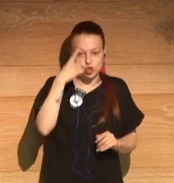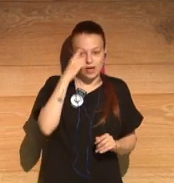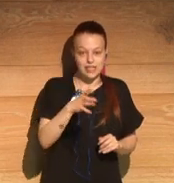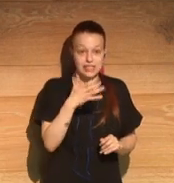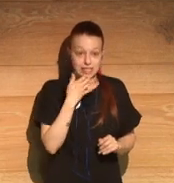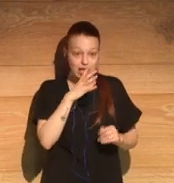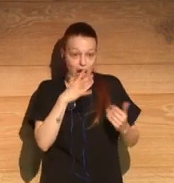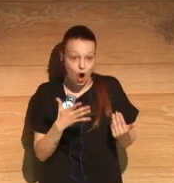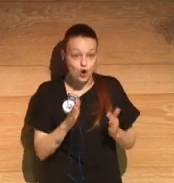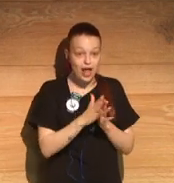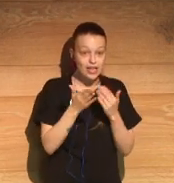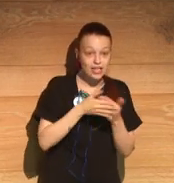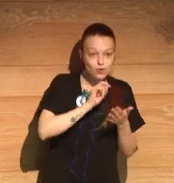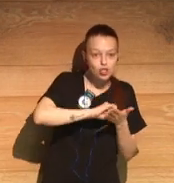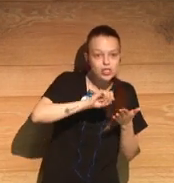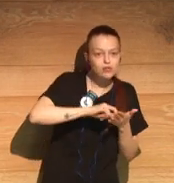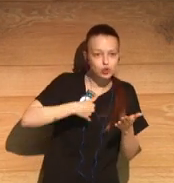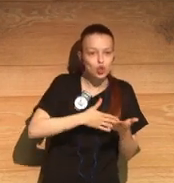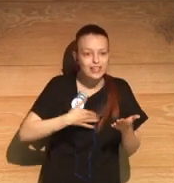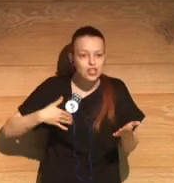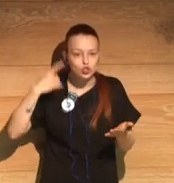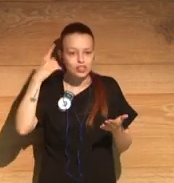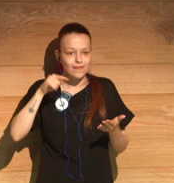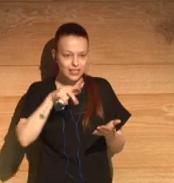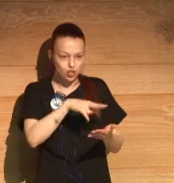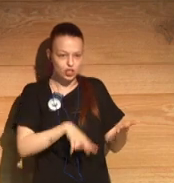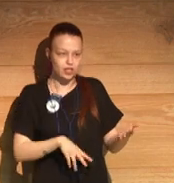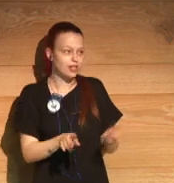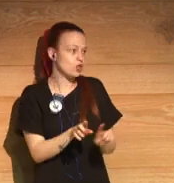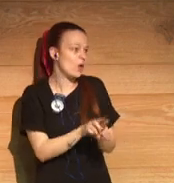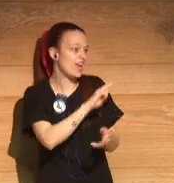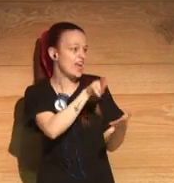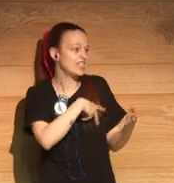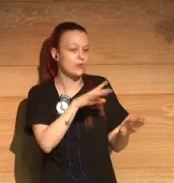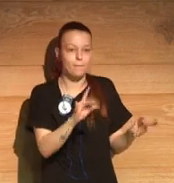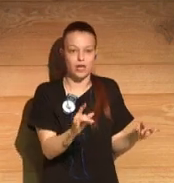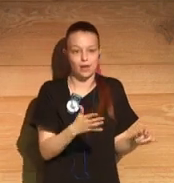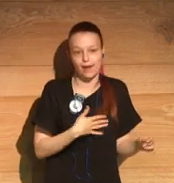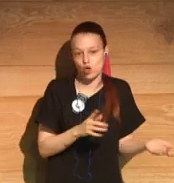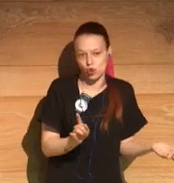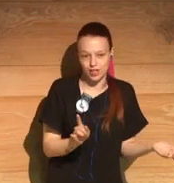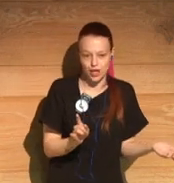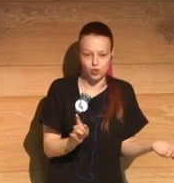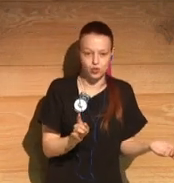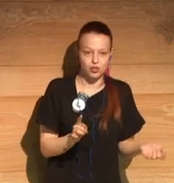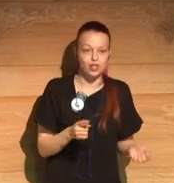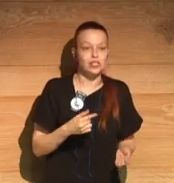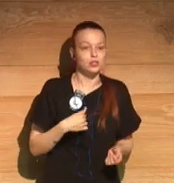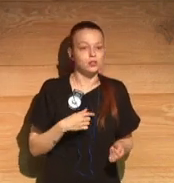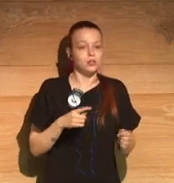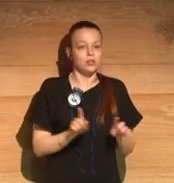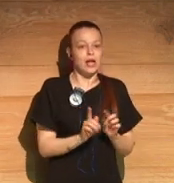and I'm not sort of writing into a void. So, no, I really value and treasure every reader who